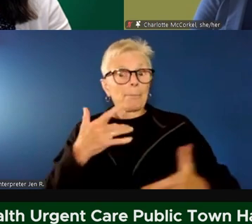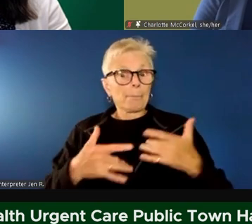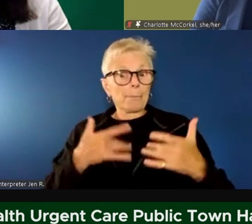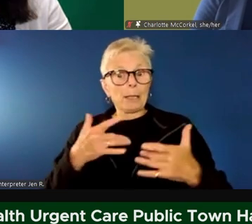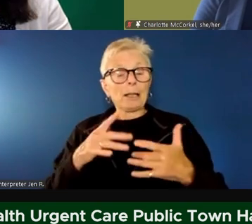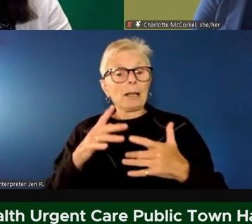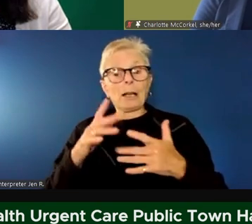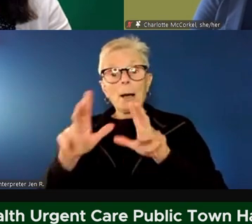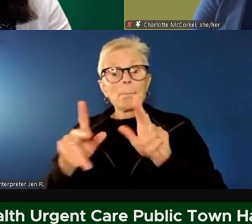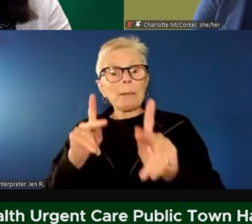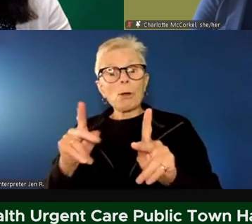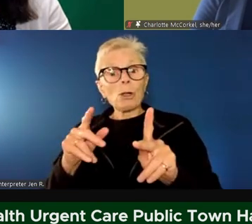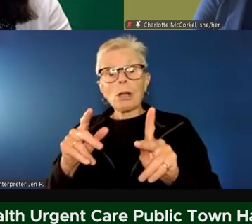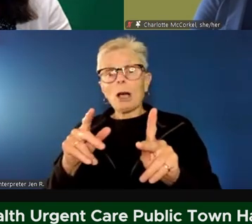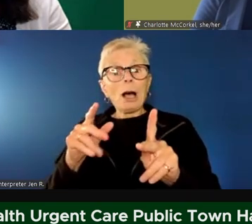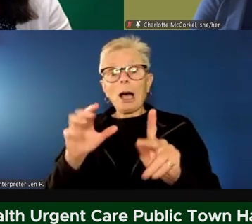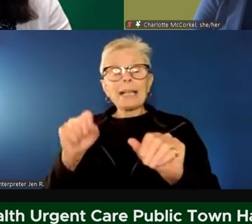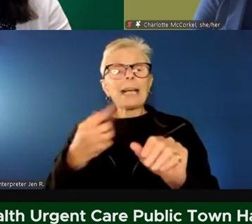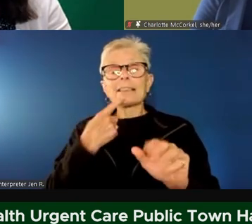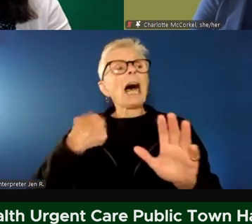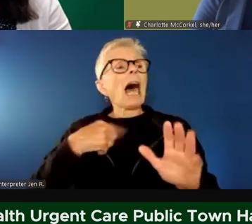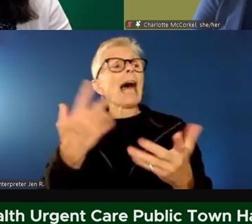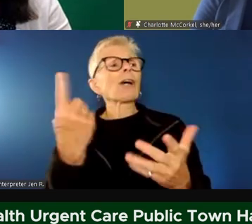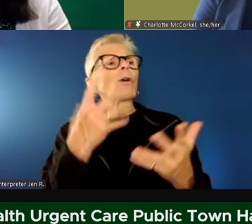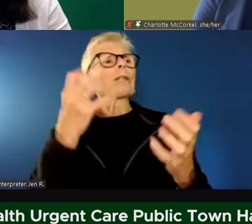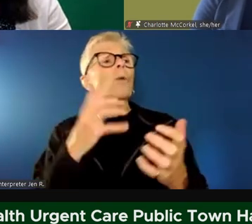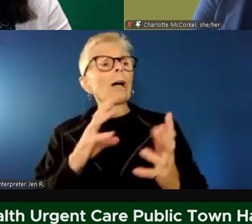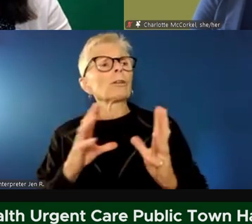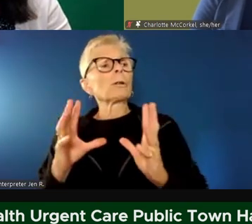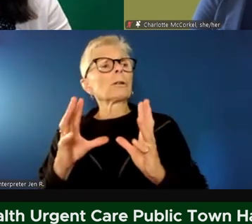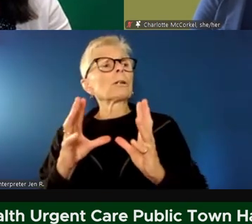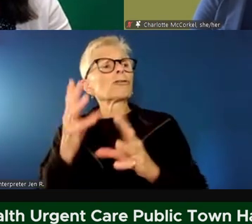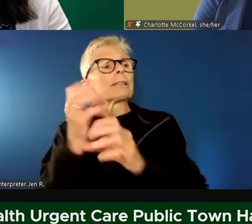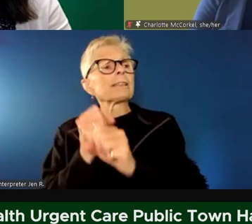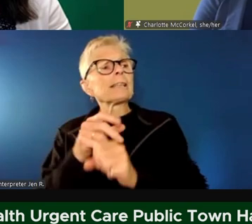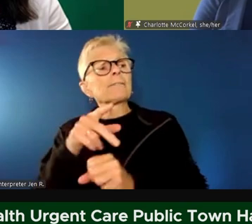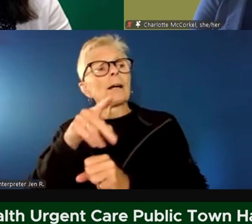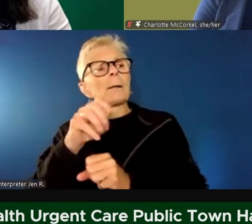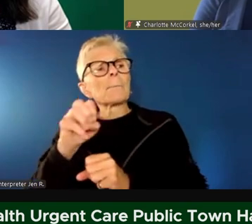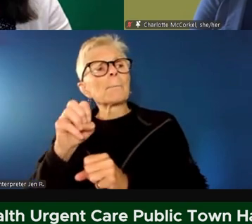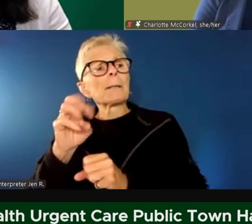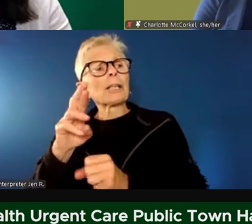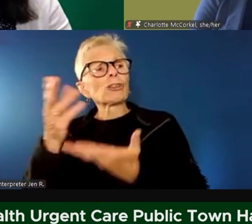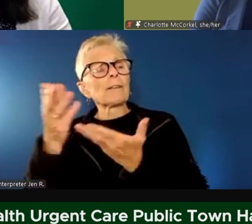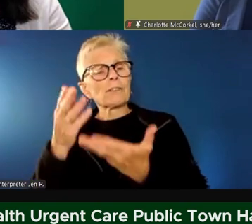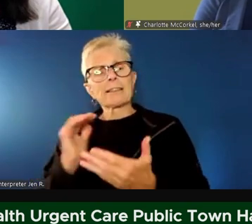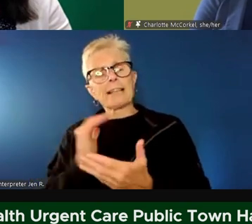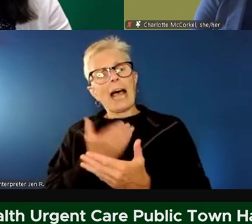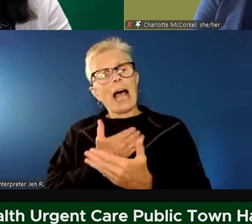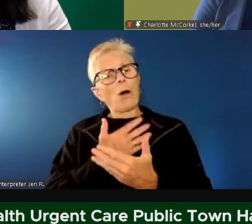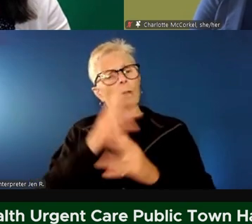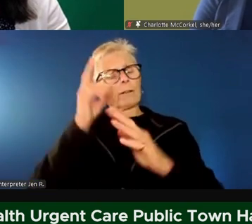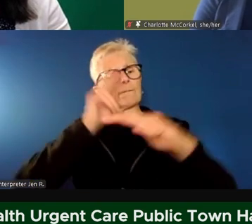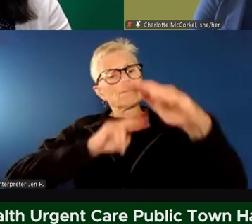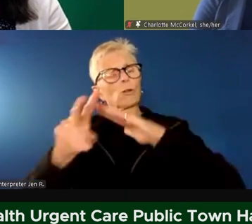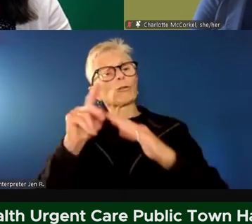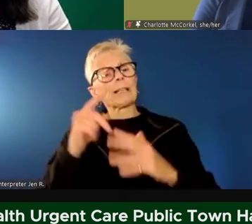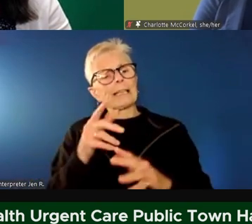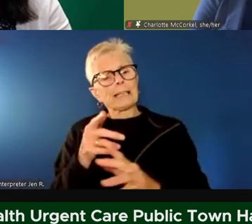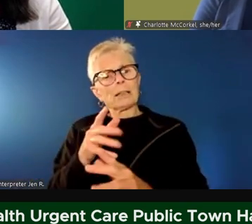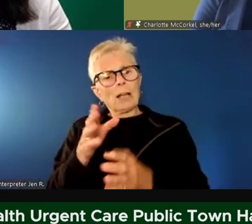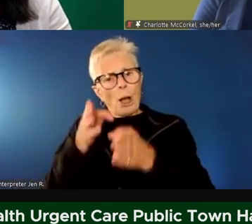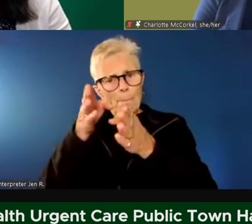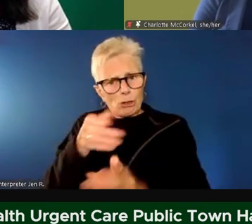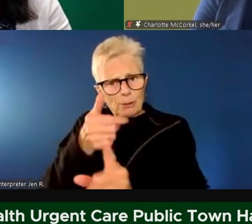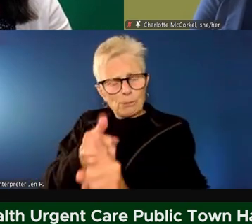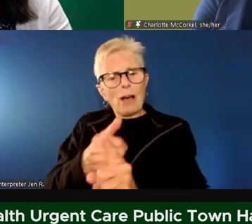can opt into only receiving peer services if they want. We're coming from a very choice based perspective and you know,